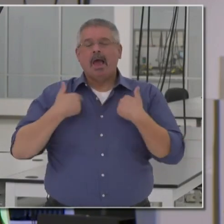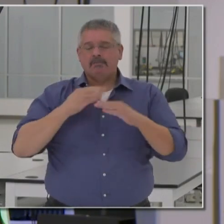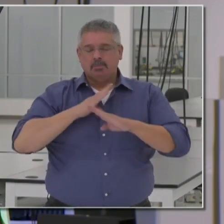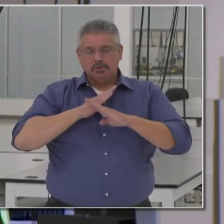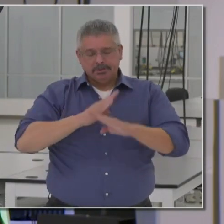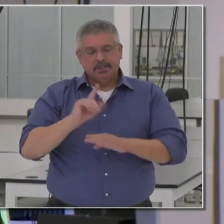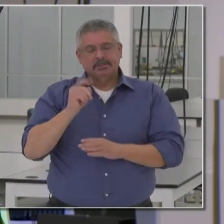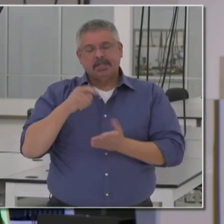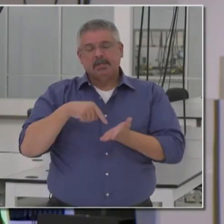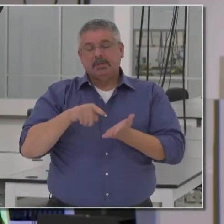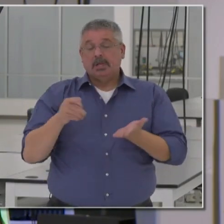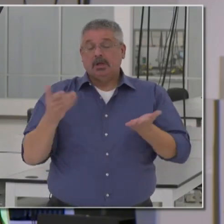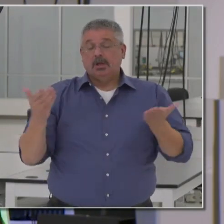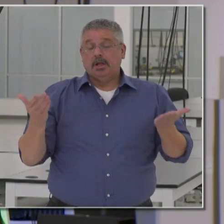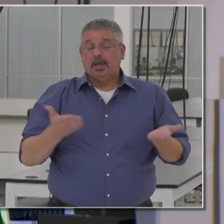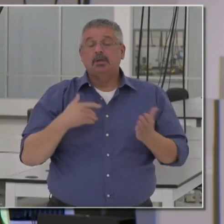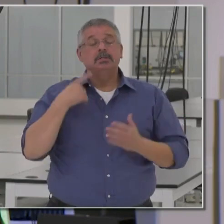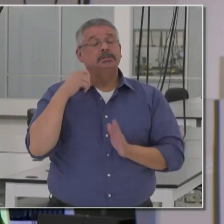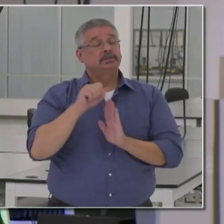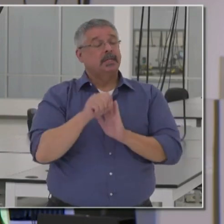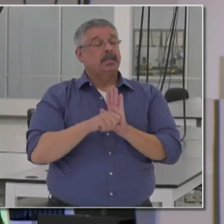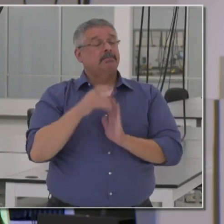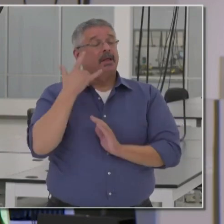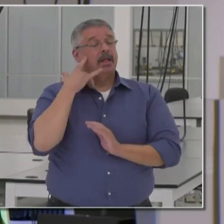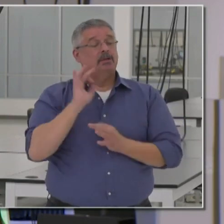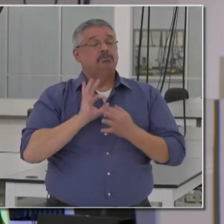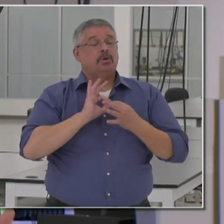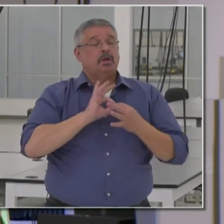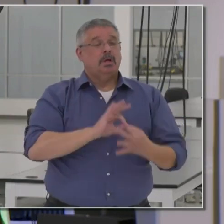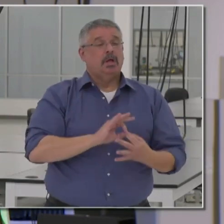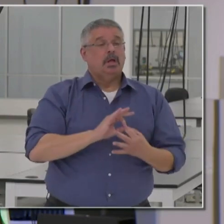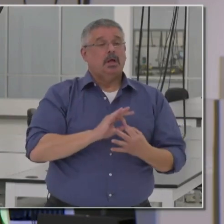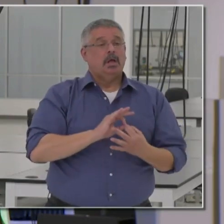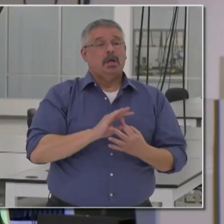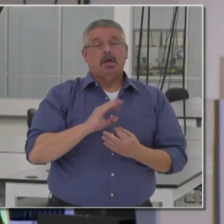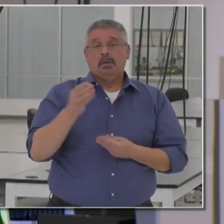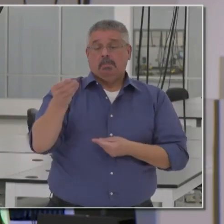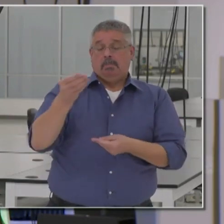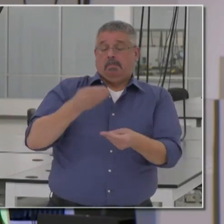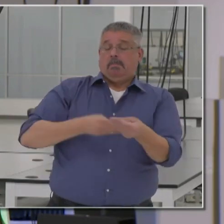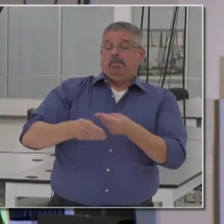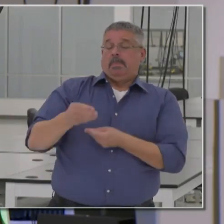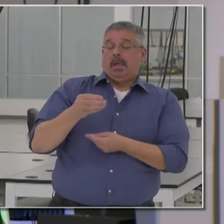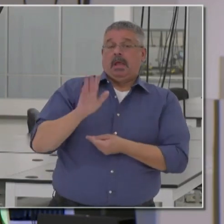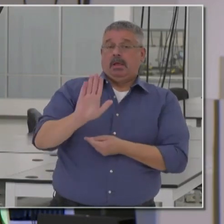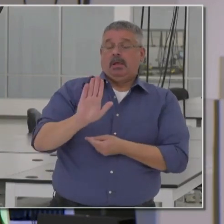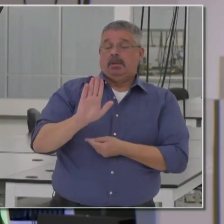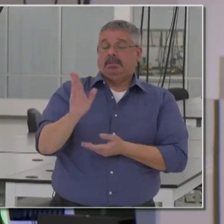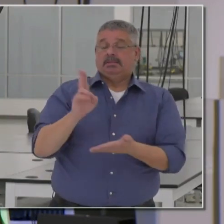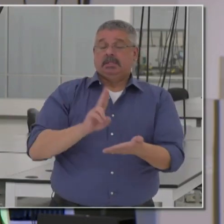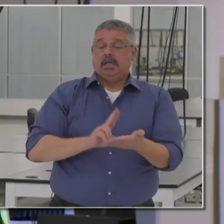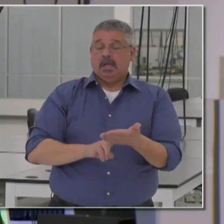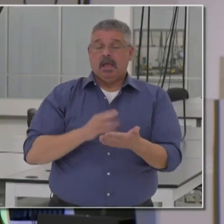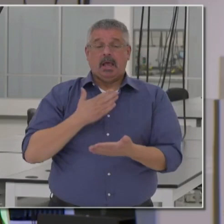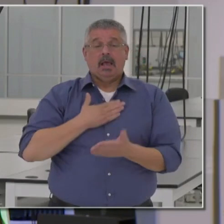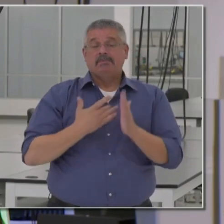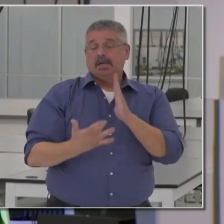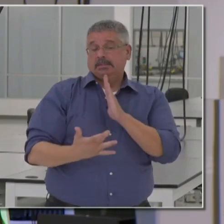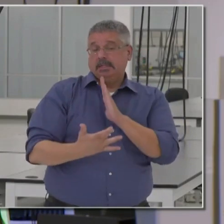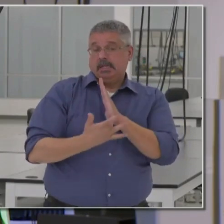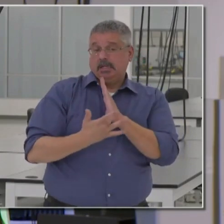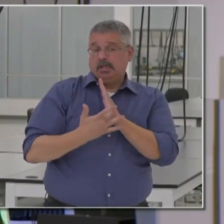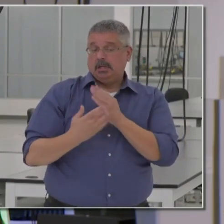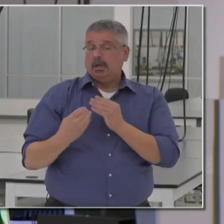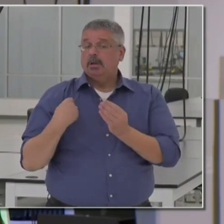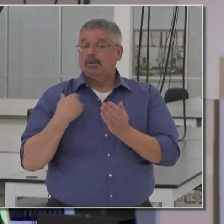for the taxpayers here in the state of California as it relates to clawback provisions in this contract. We have technological